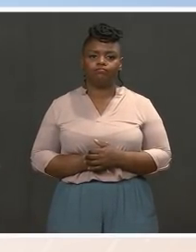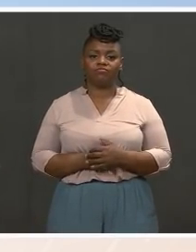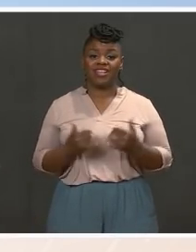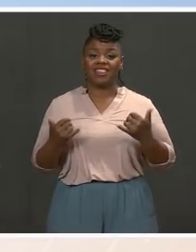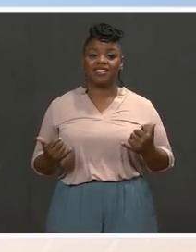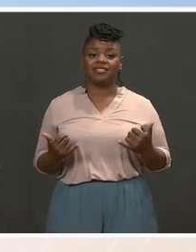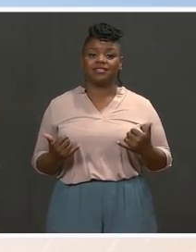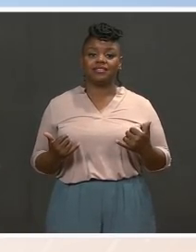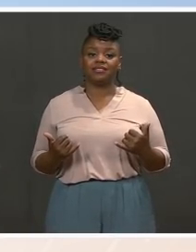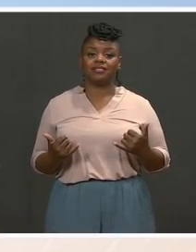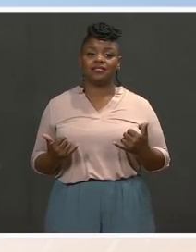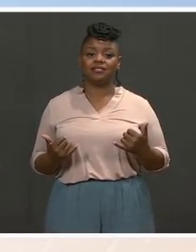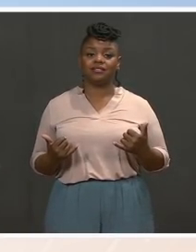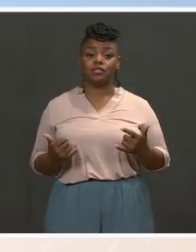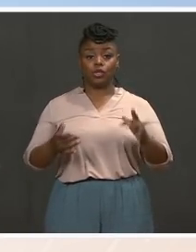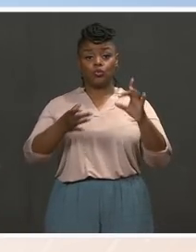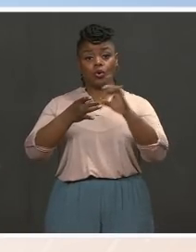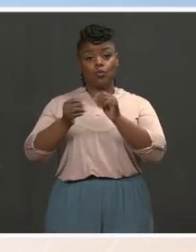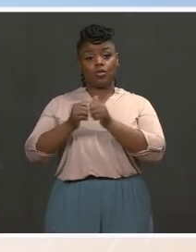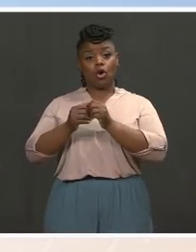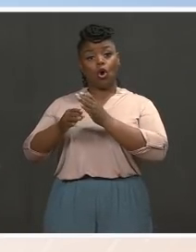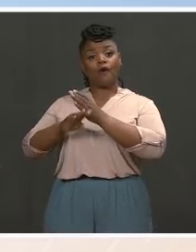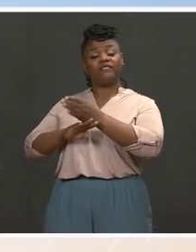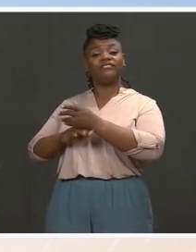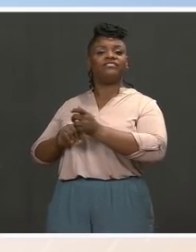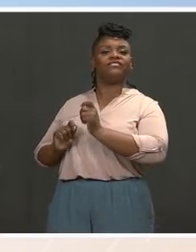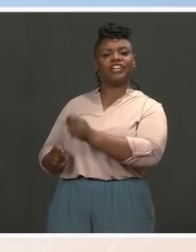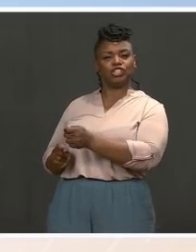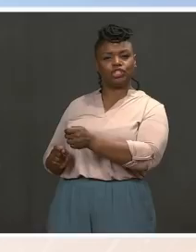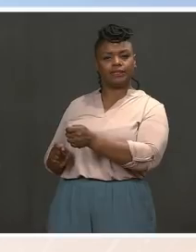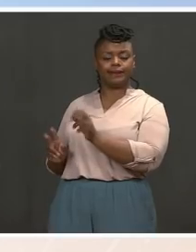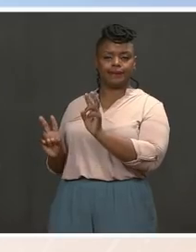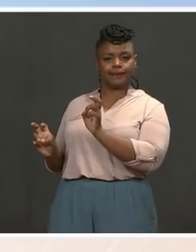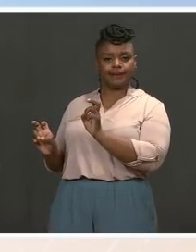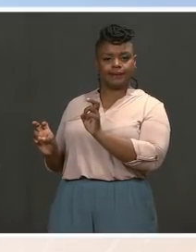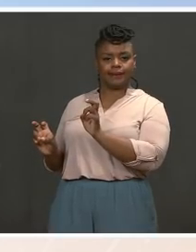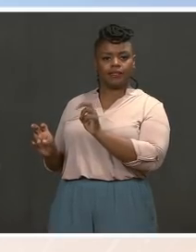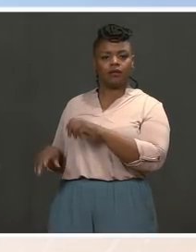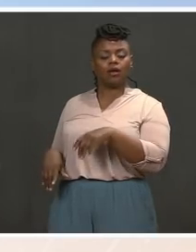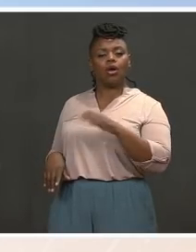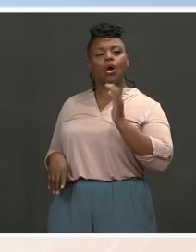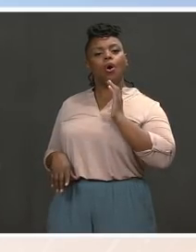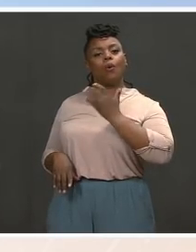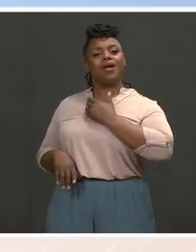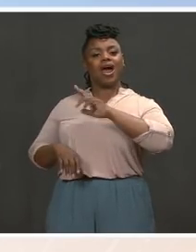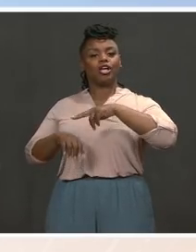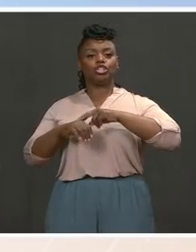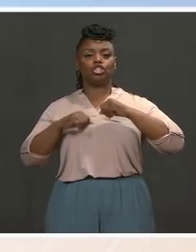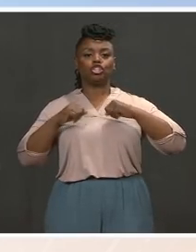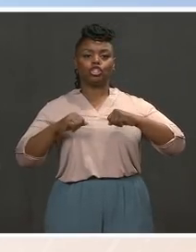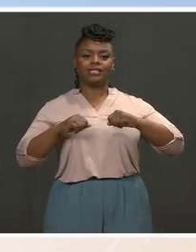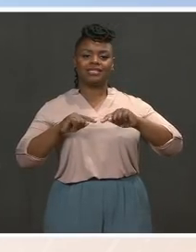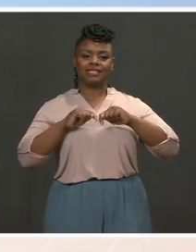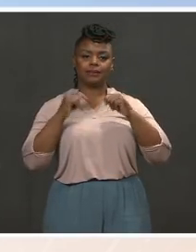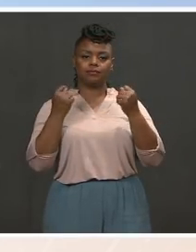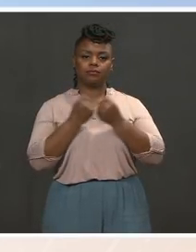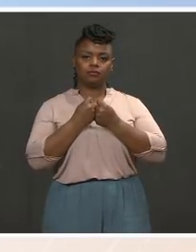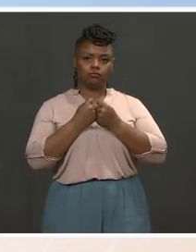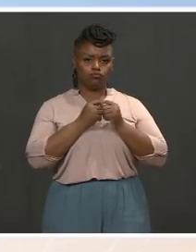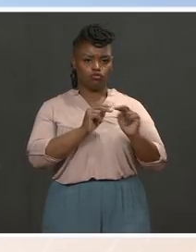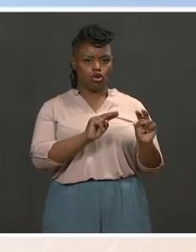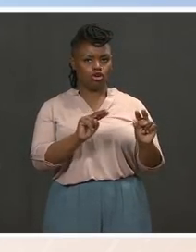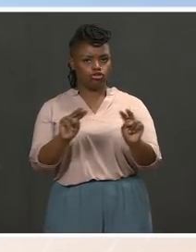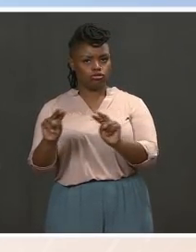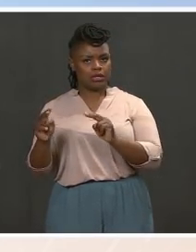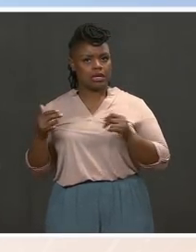certain parts of the world. It is something our national security team is certainly watching and following closely. I can see if there's more specifics on their